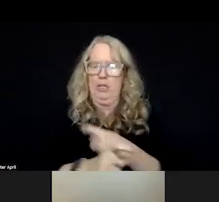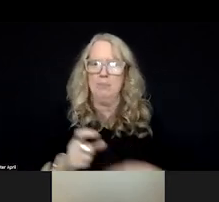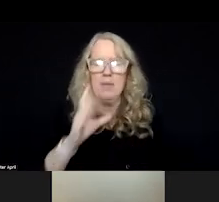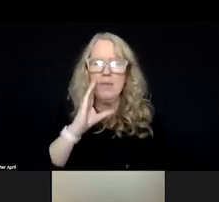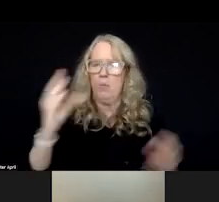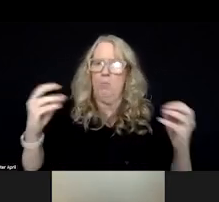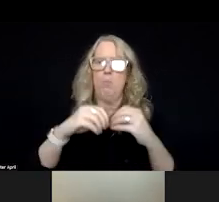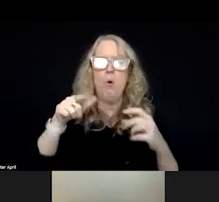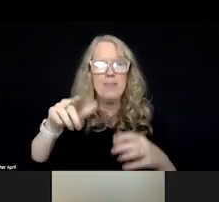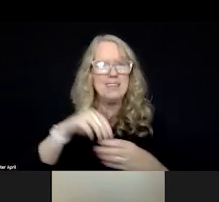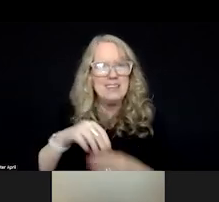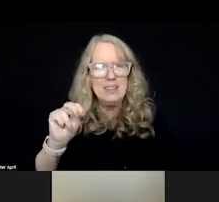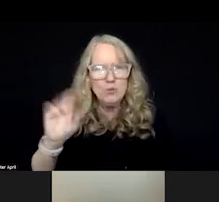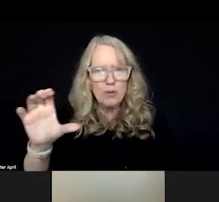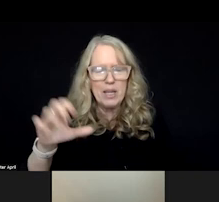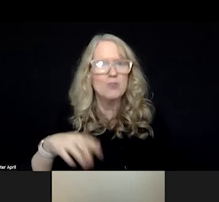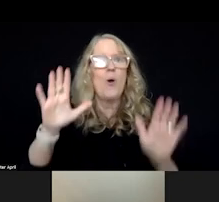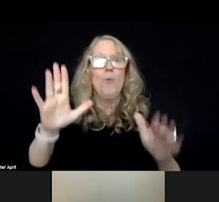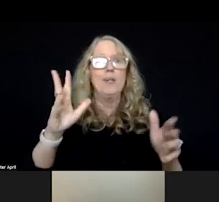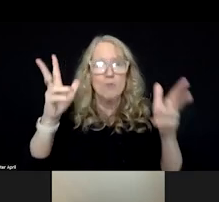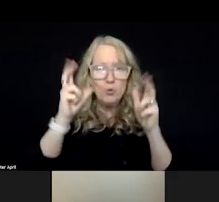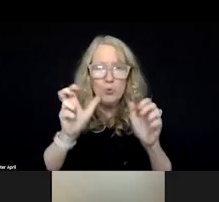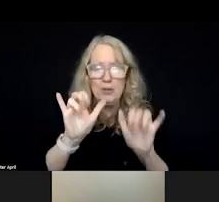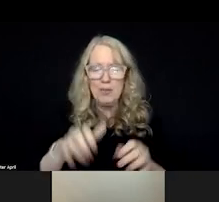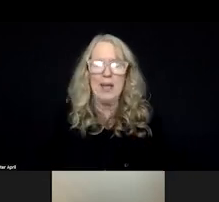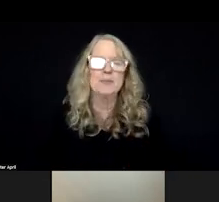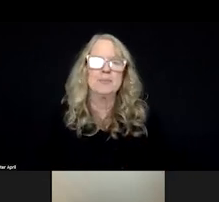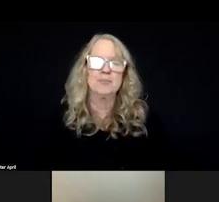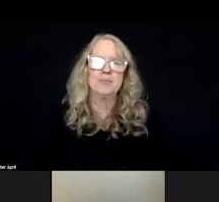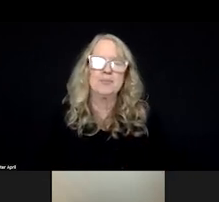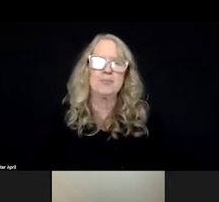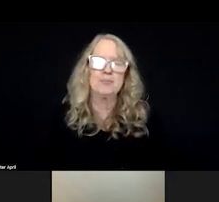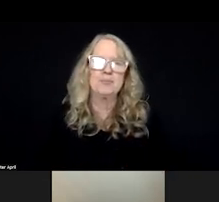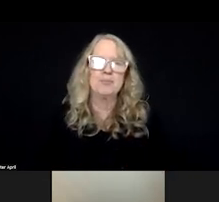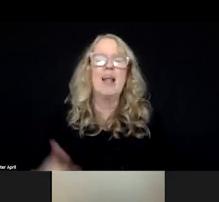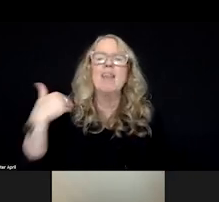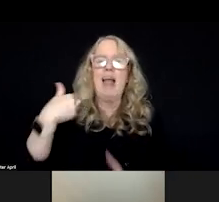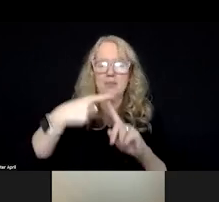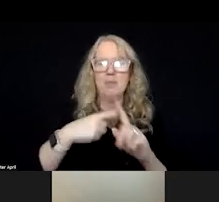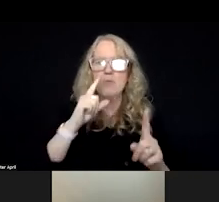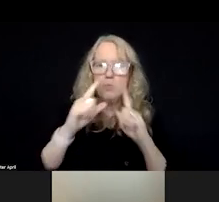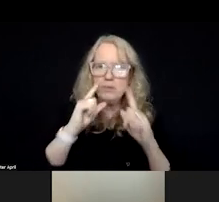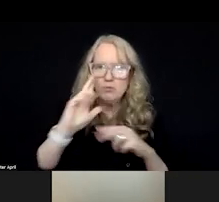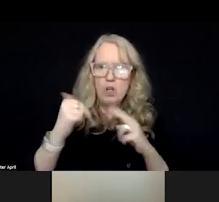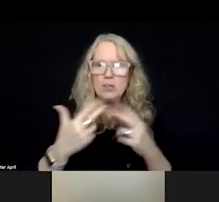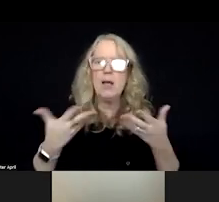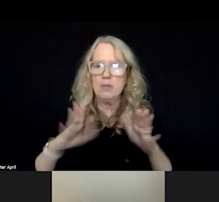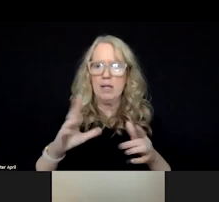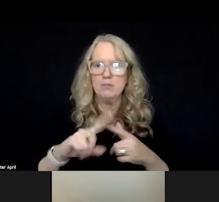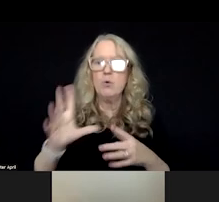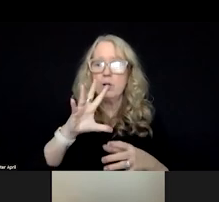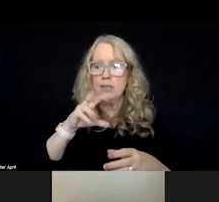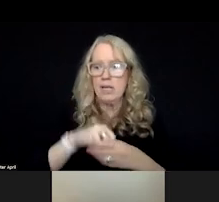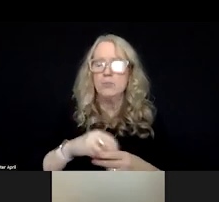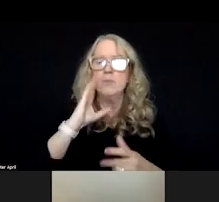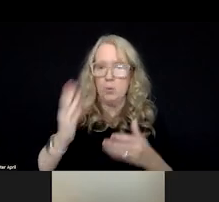towards in North Carolina. So just wonderful to hear that. Last month, we talked about a New Year's resolution of let's engage Medicaid, let's bring